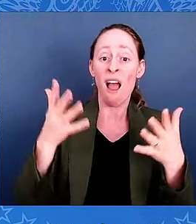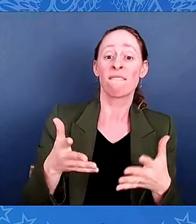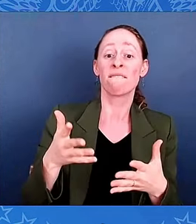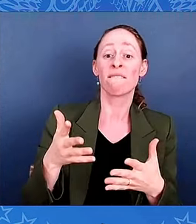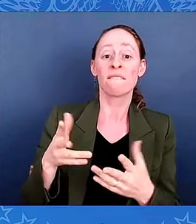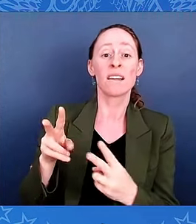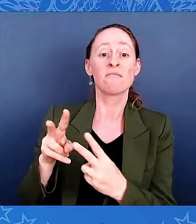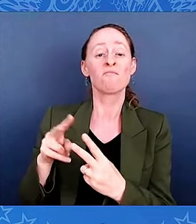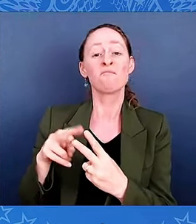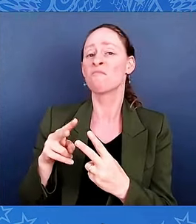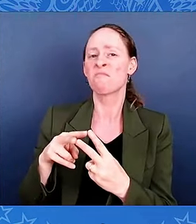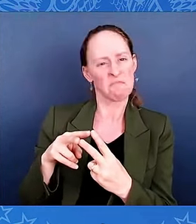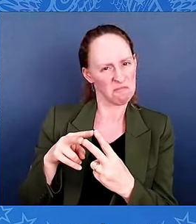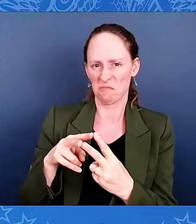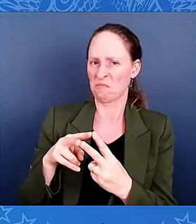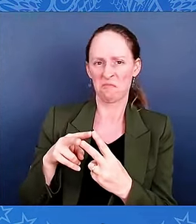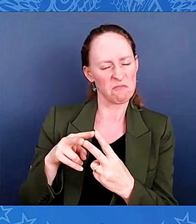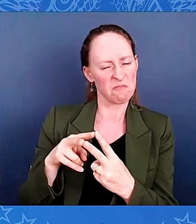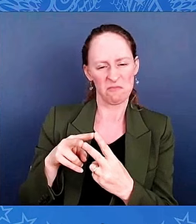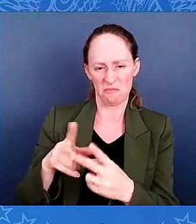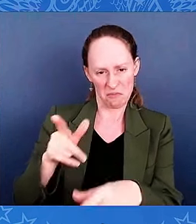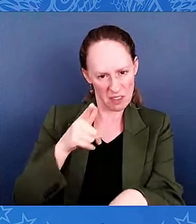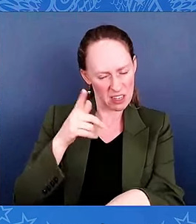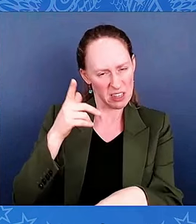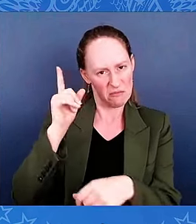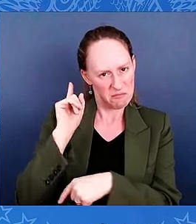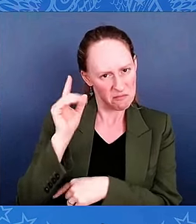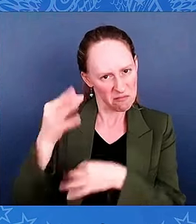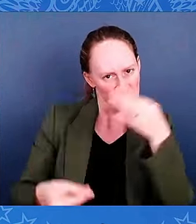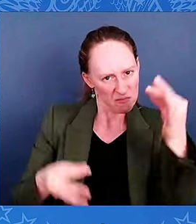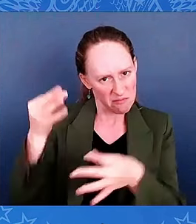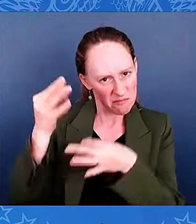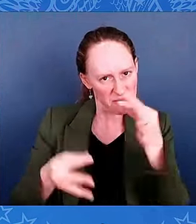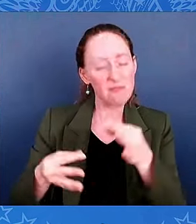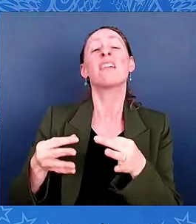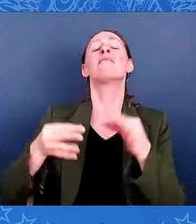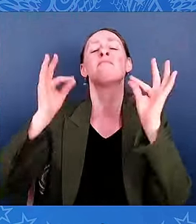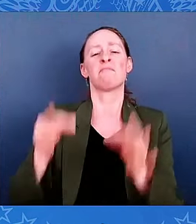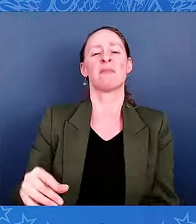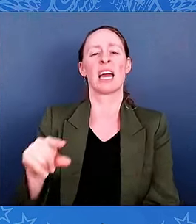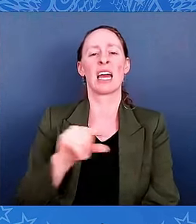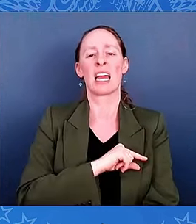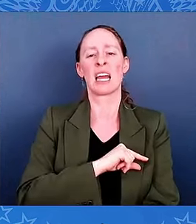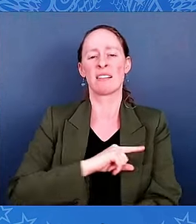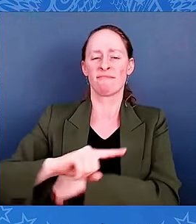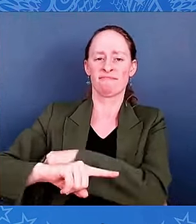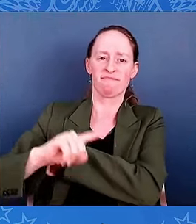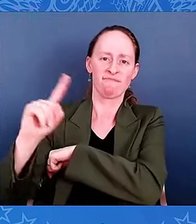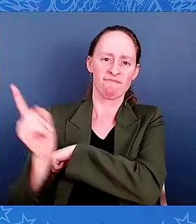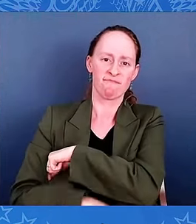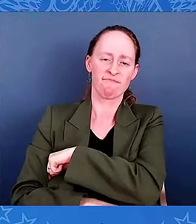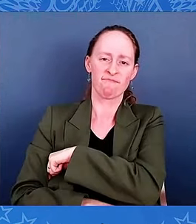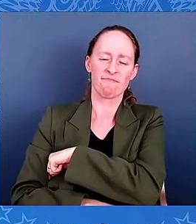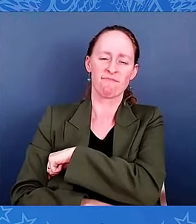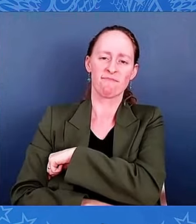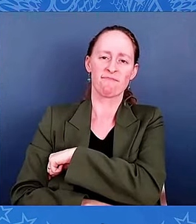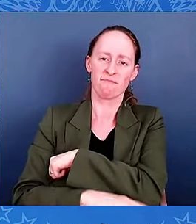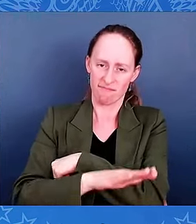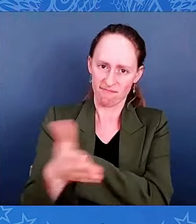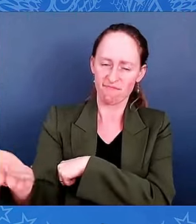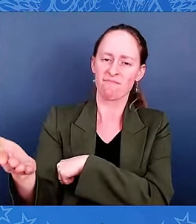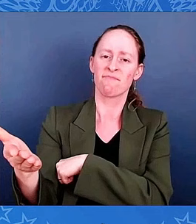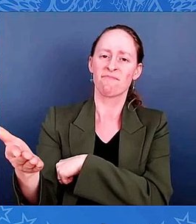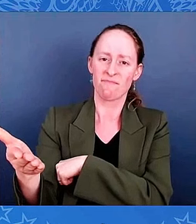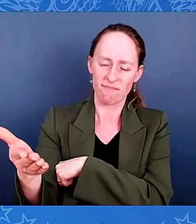When that fateful day came, as they approached the gallows, Philip and George stood tall. A